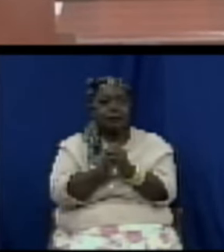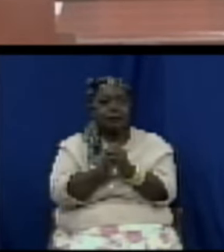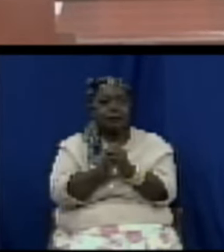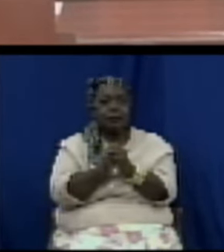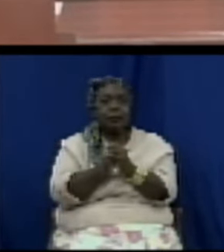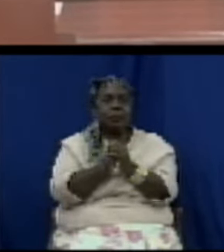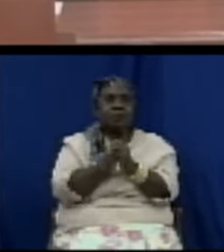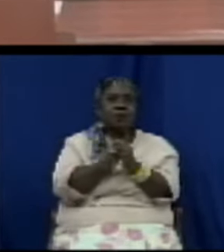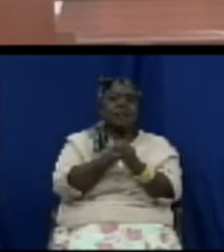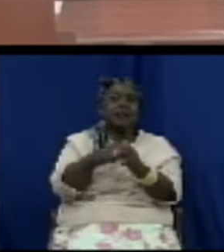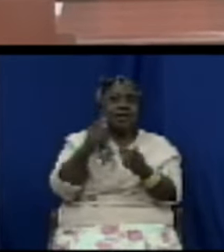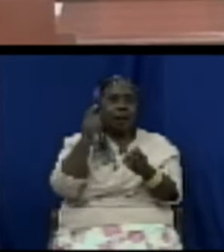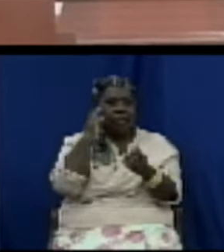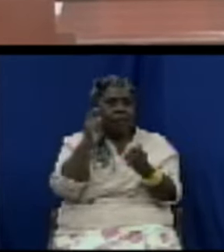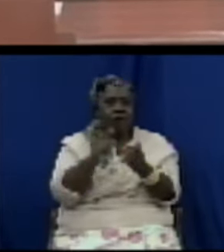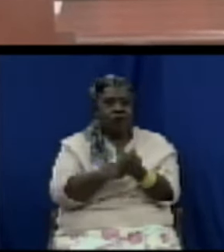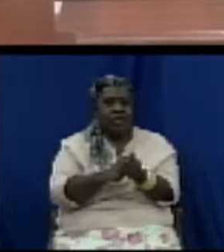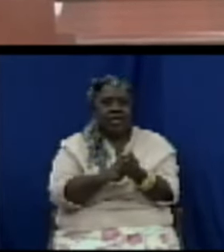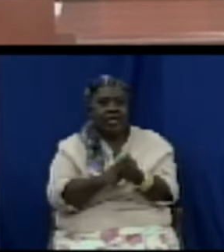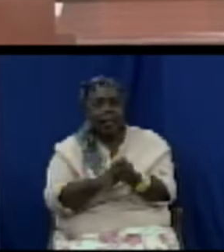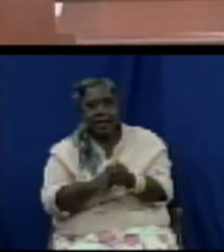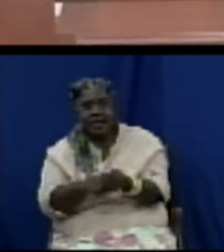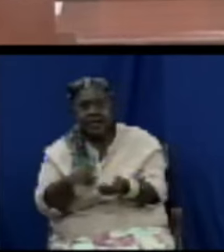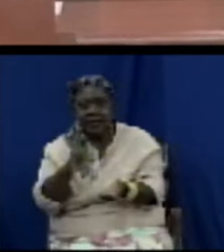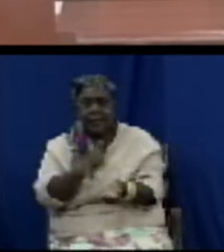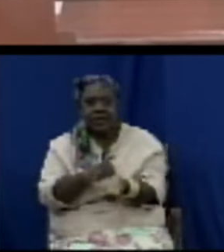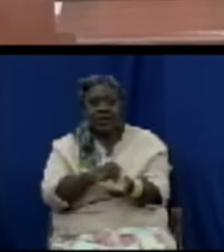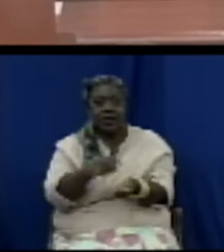I recognize the honorable senator Dr. Clark